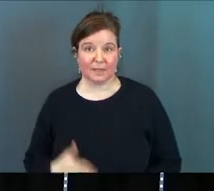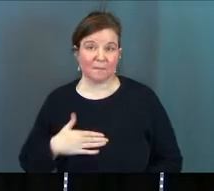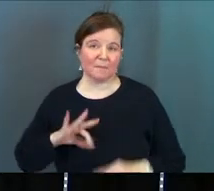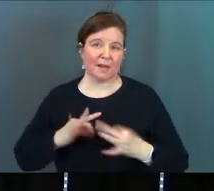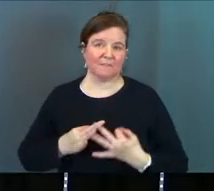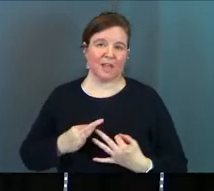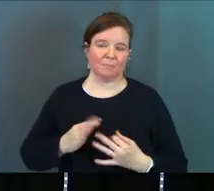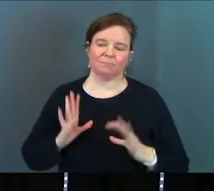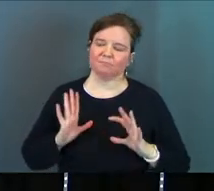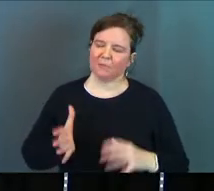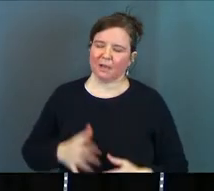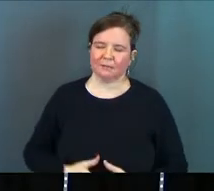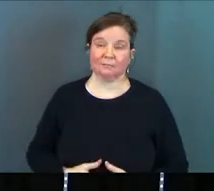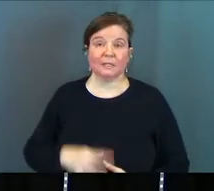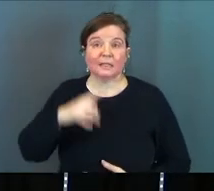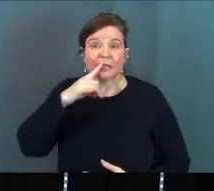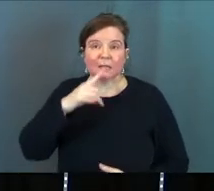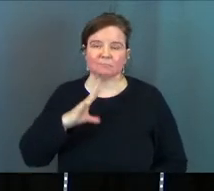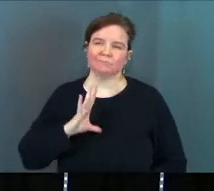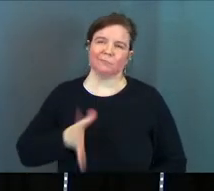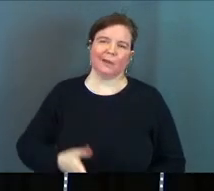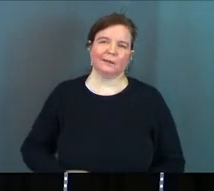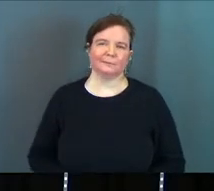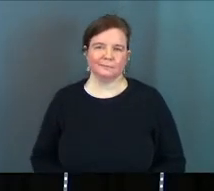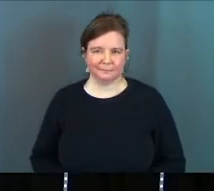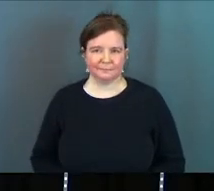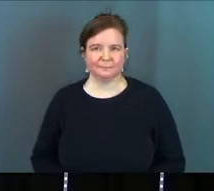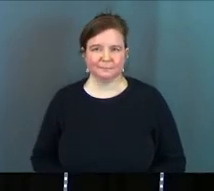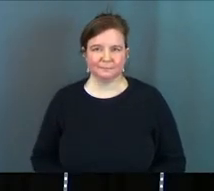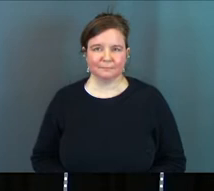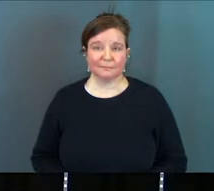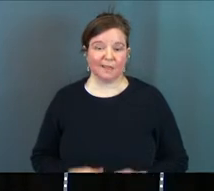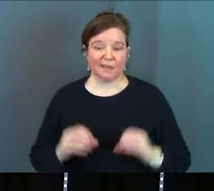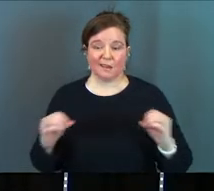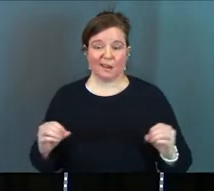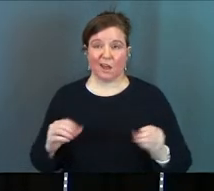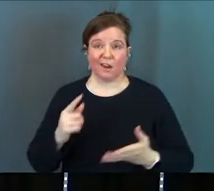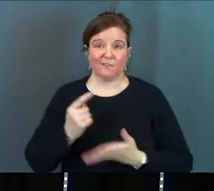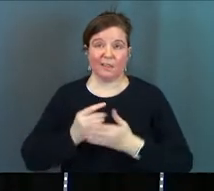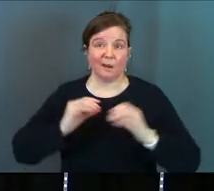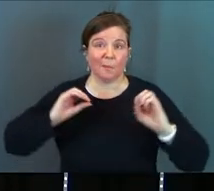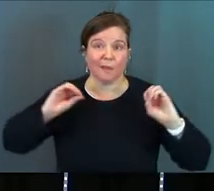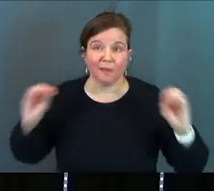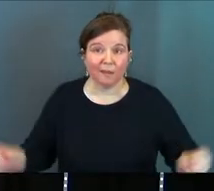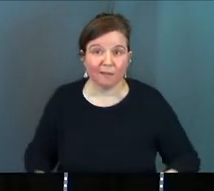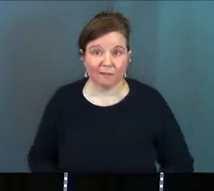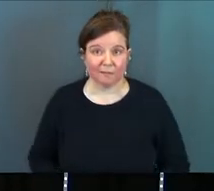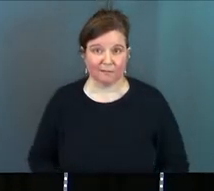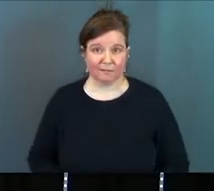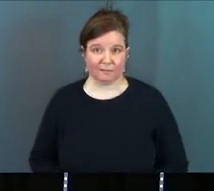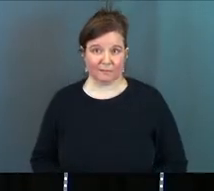family's fine. The kids are fine. None of them are in therapy at all.